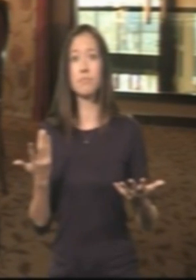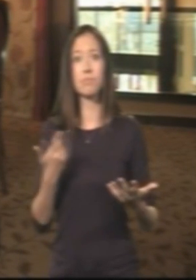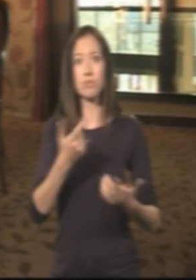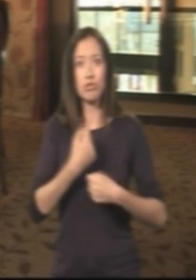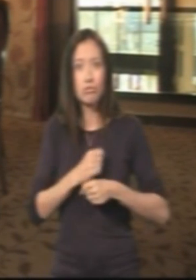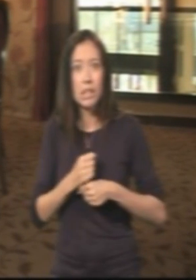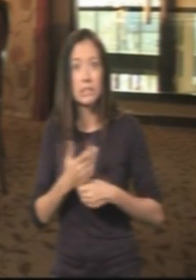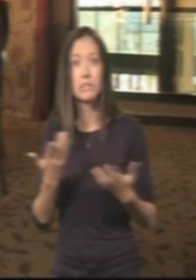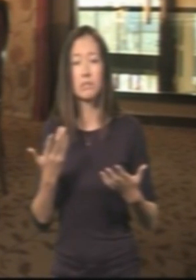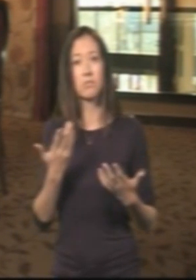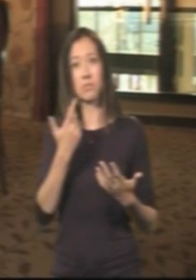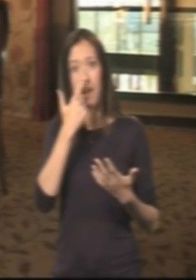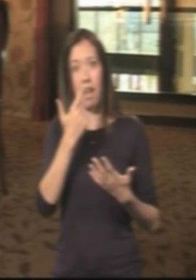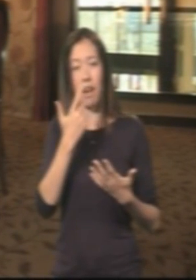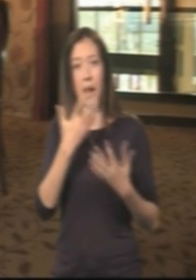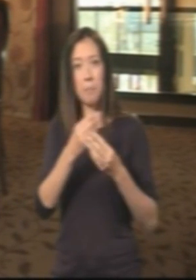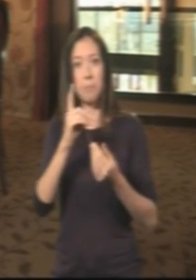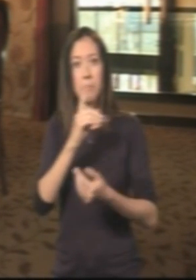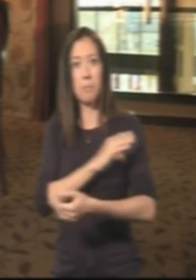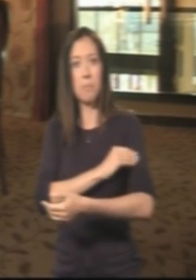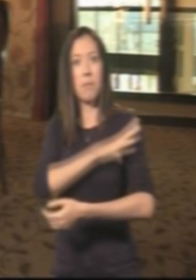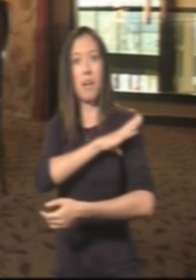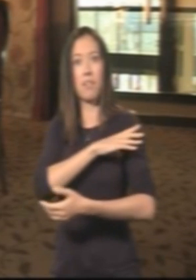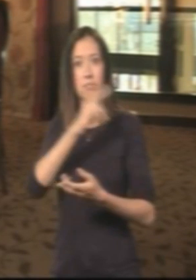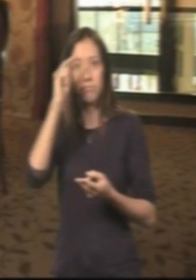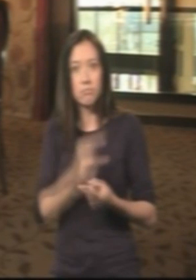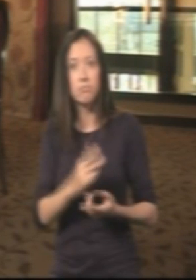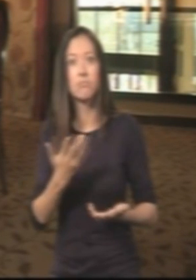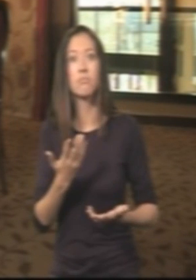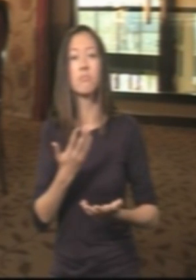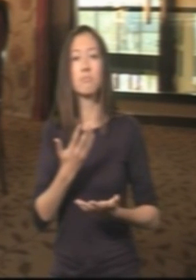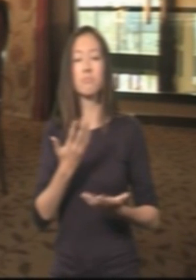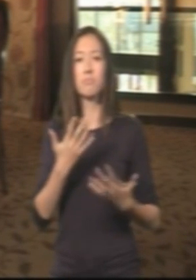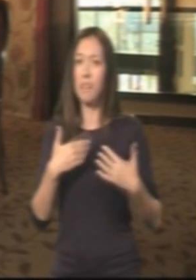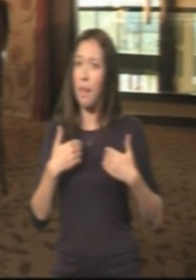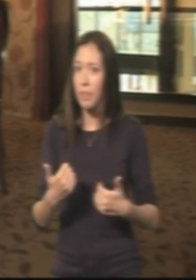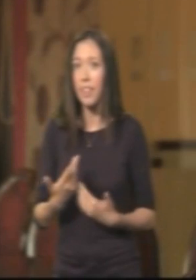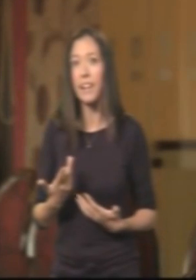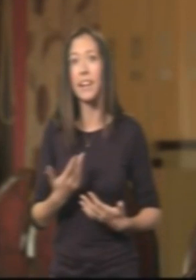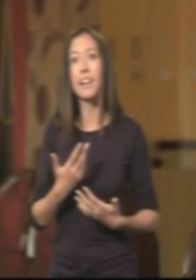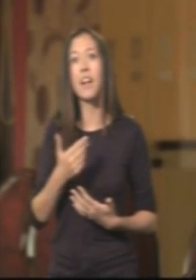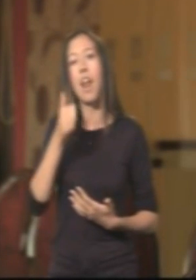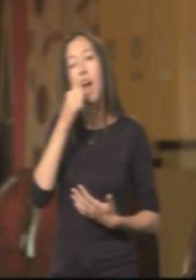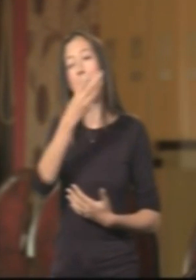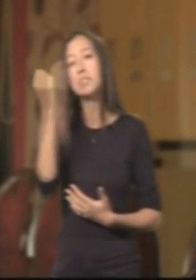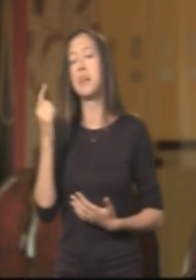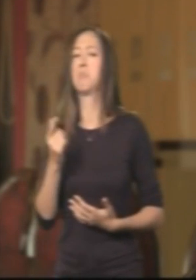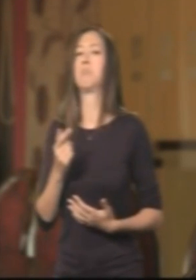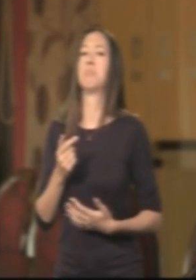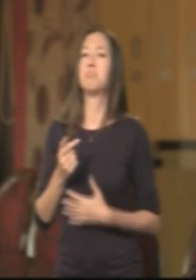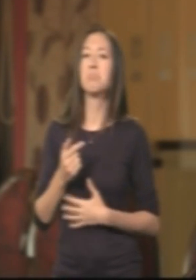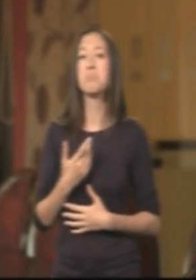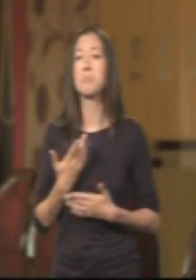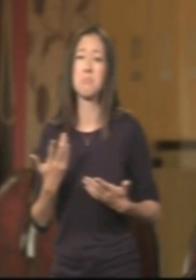you see all your stresses, it can even help, you know, high blood pressure, things like that. can, it's really healthy. I know that some people think